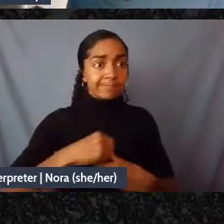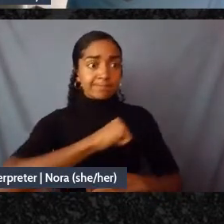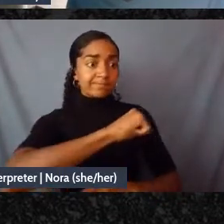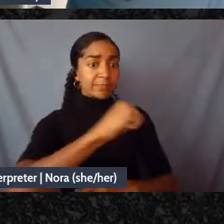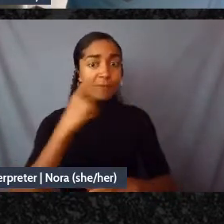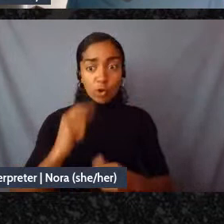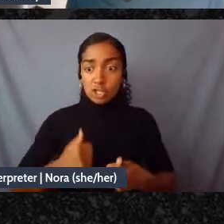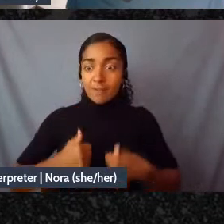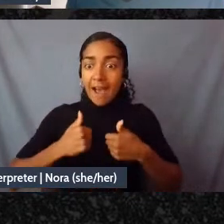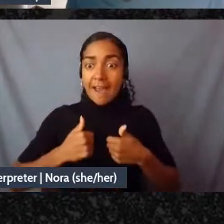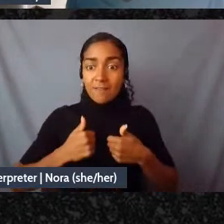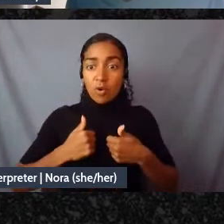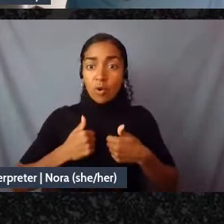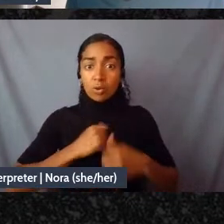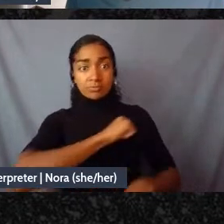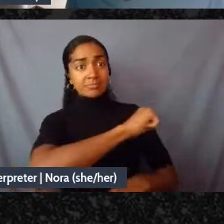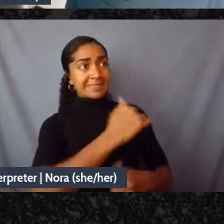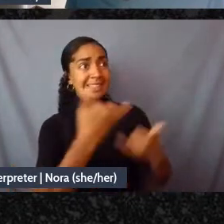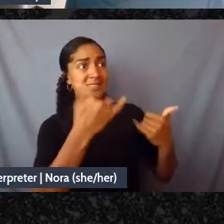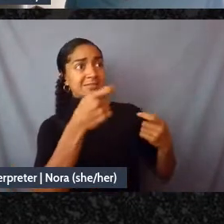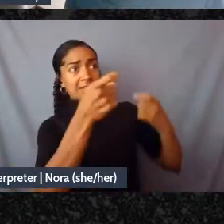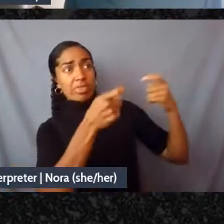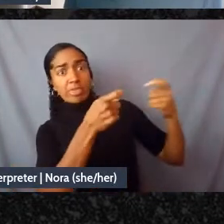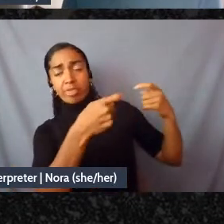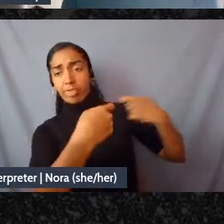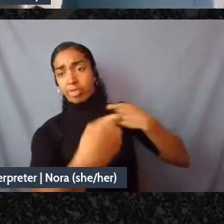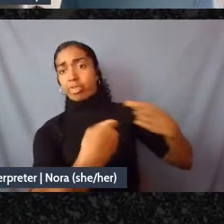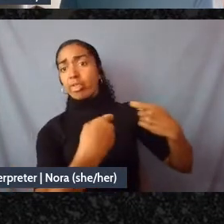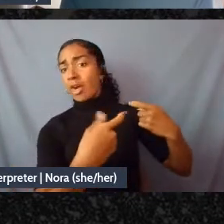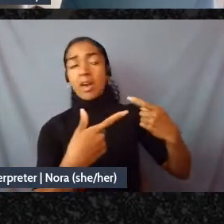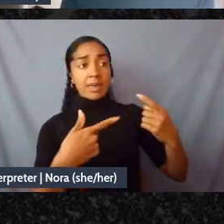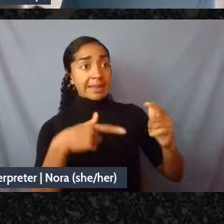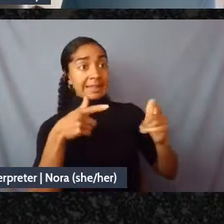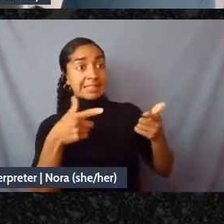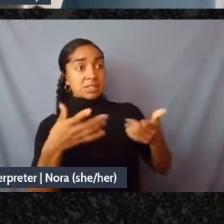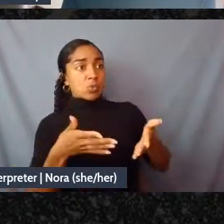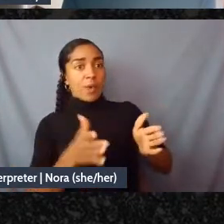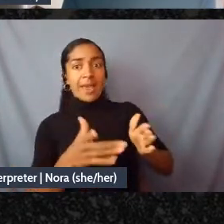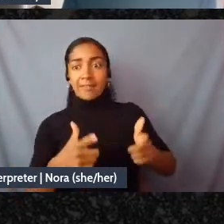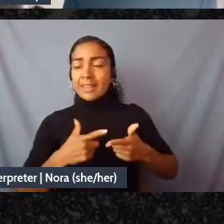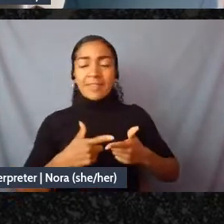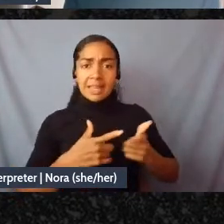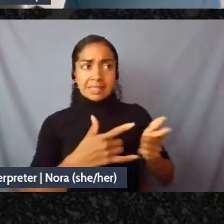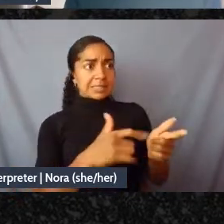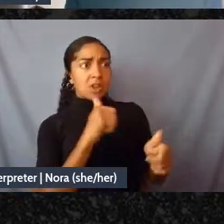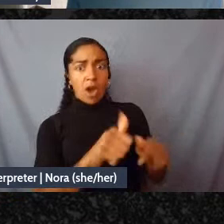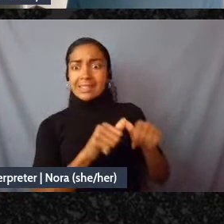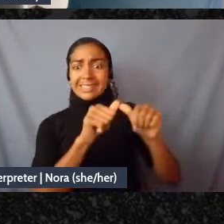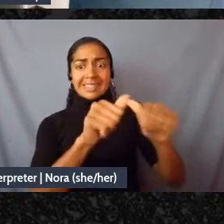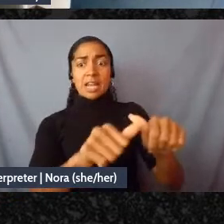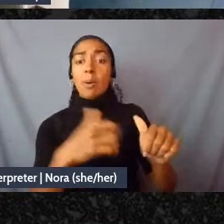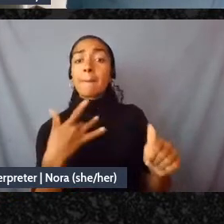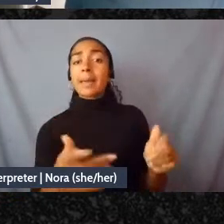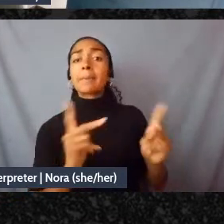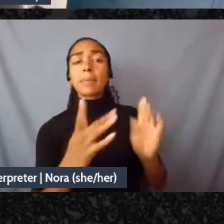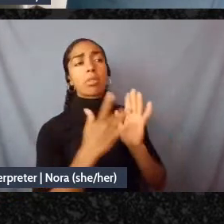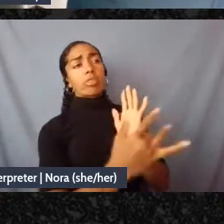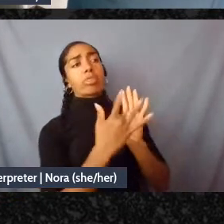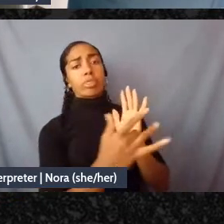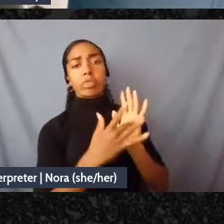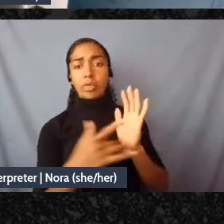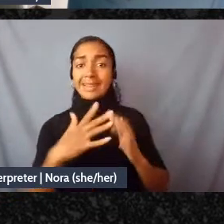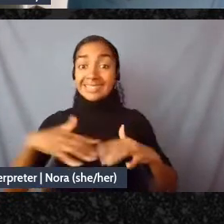way of living that is completely unsustainable we're constantly asked and we're constantly used as indigenous people as tokens to